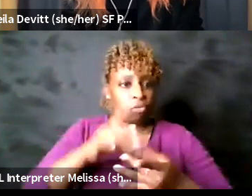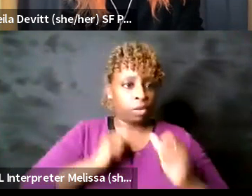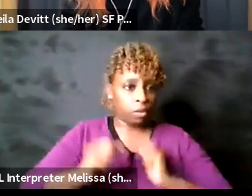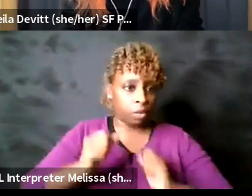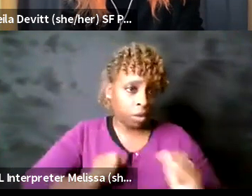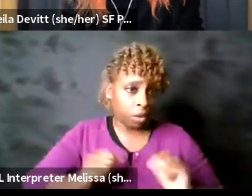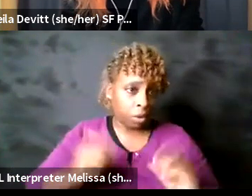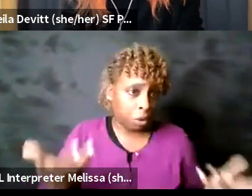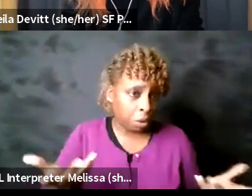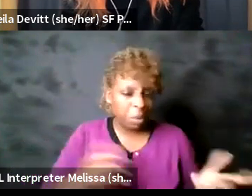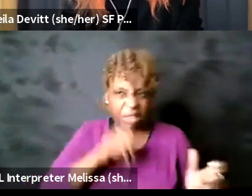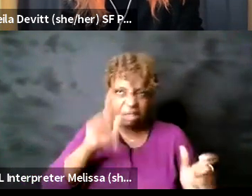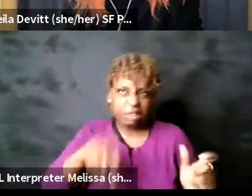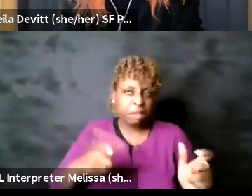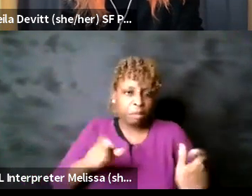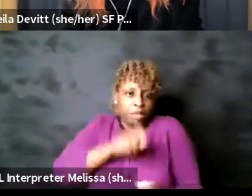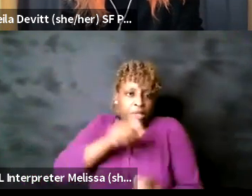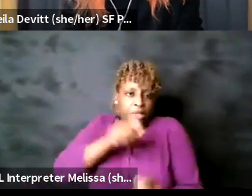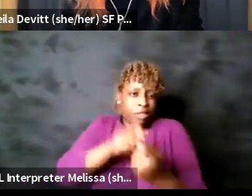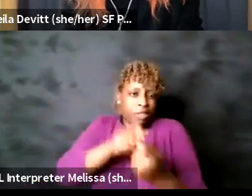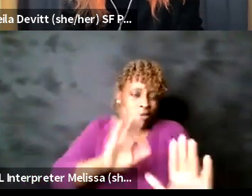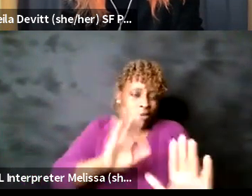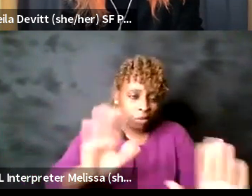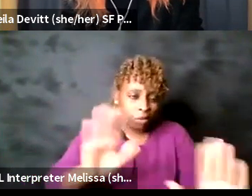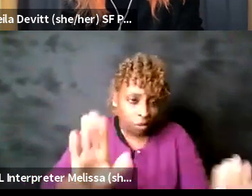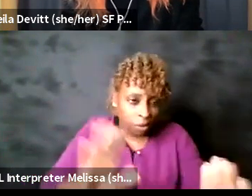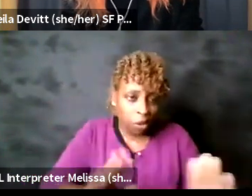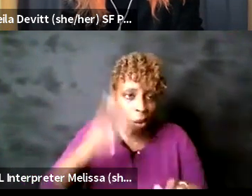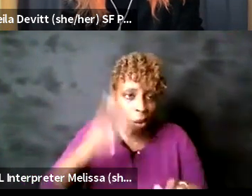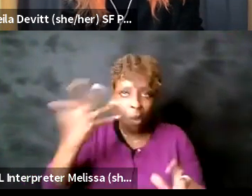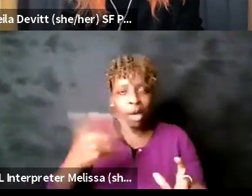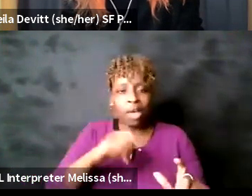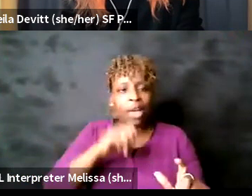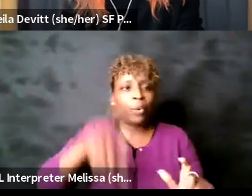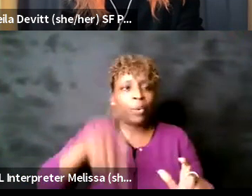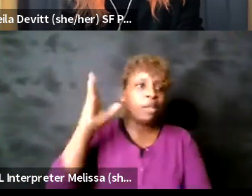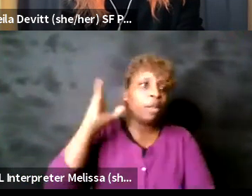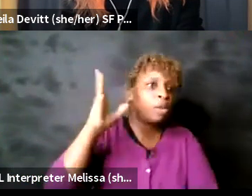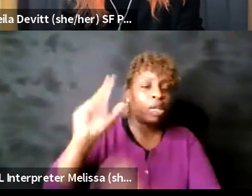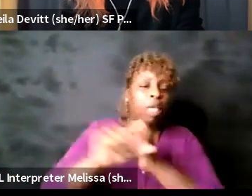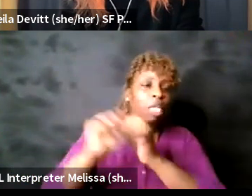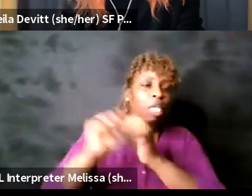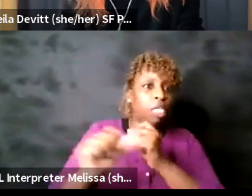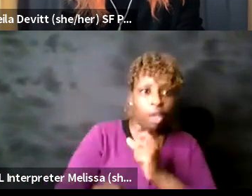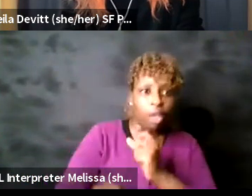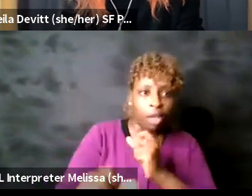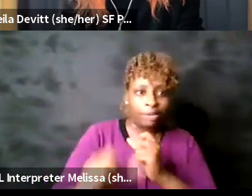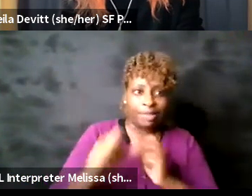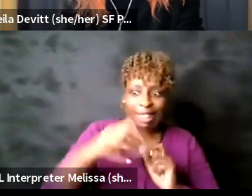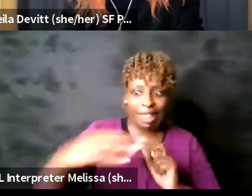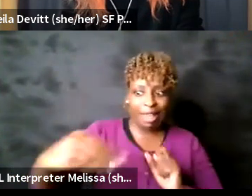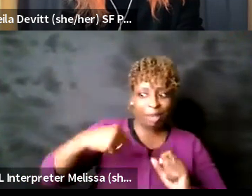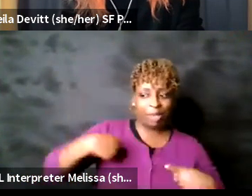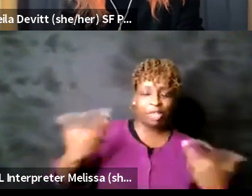too specific in the marketing because then we'd be giving a whole presentation which then they wouldn't need to pay me so that doesn't really make sense but